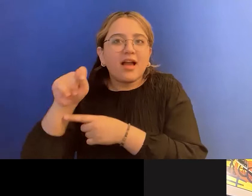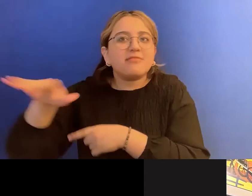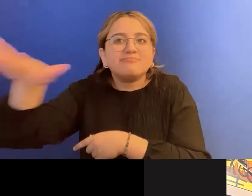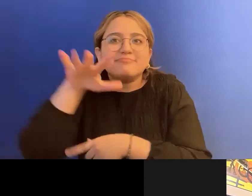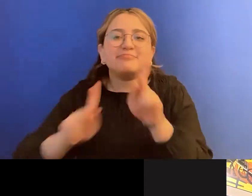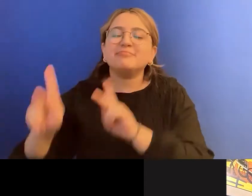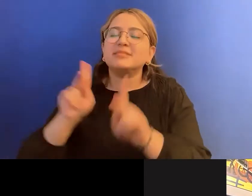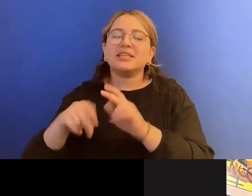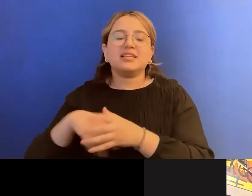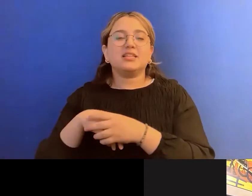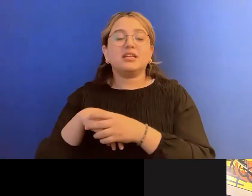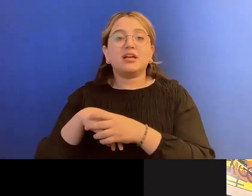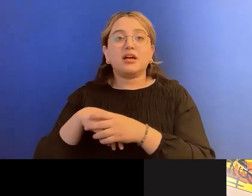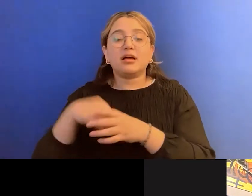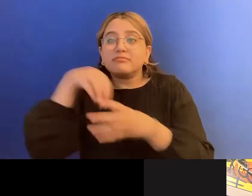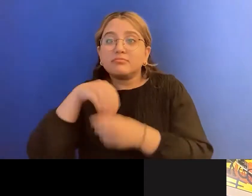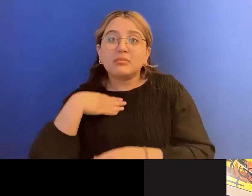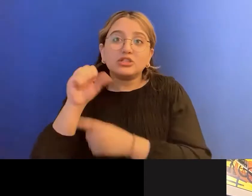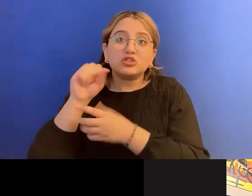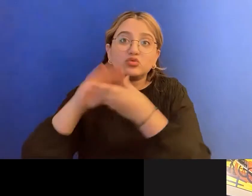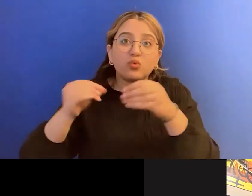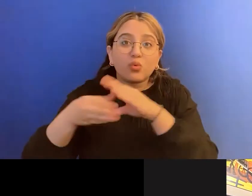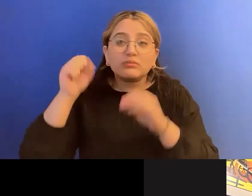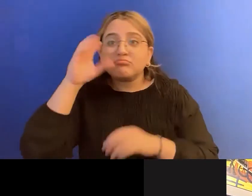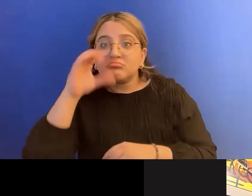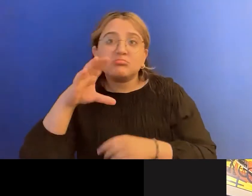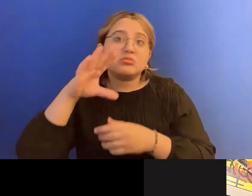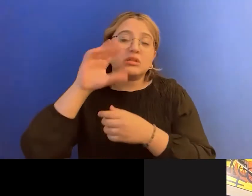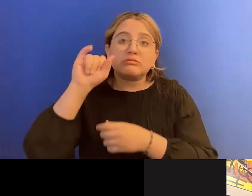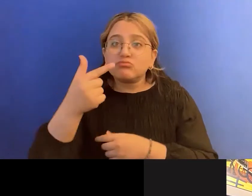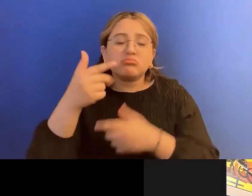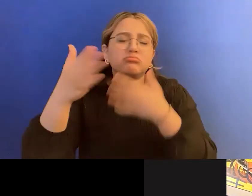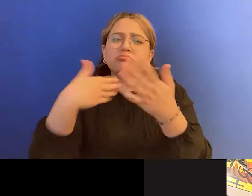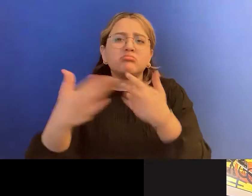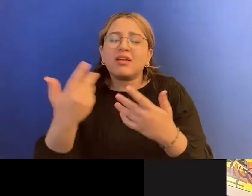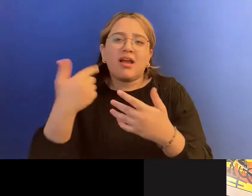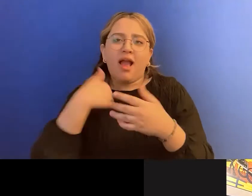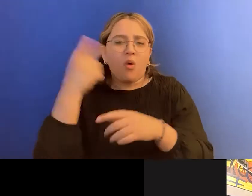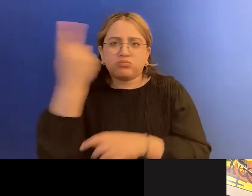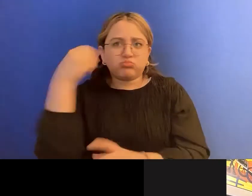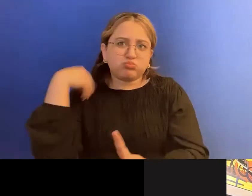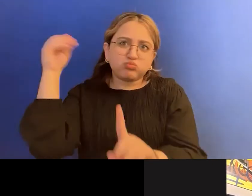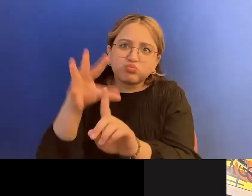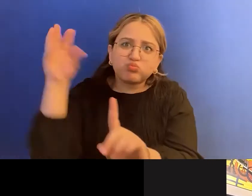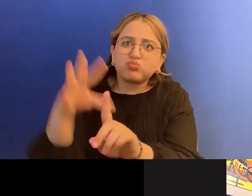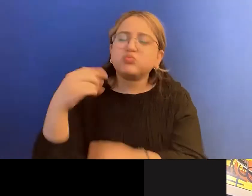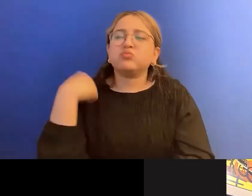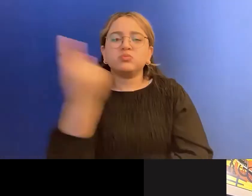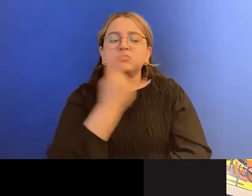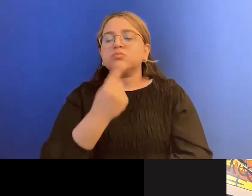things that are happening. So yeah, I've just been, I guess, upping the ante a bit on that and, um,